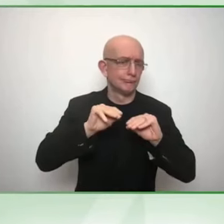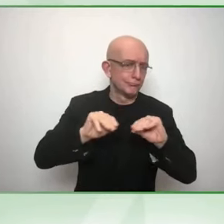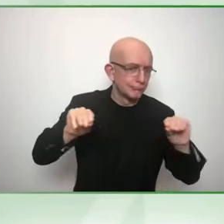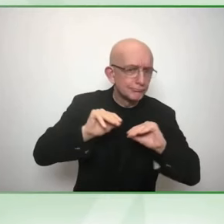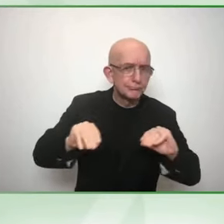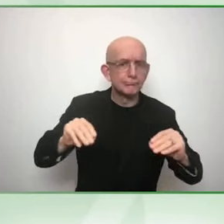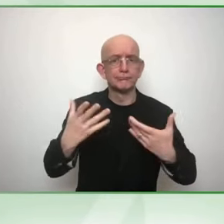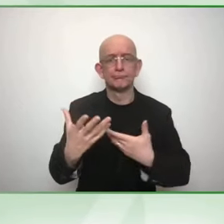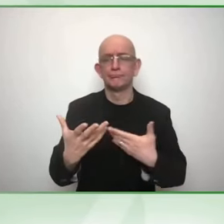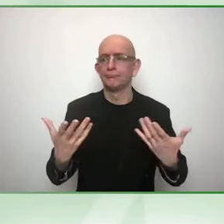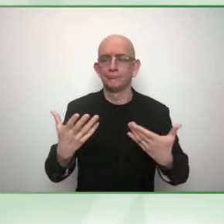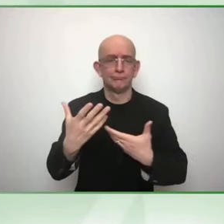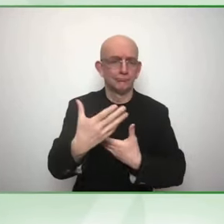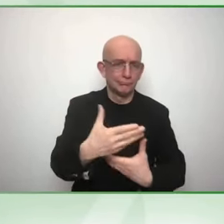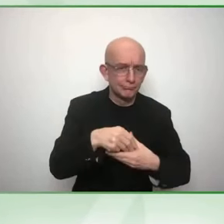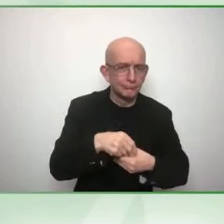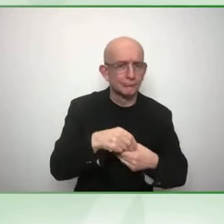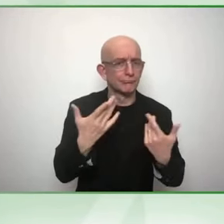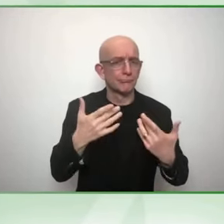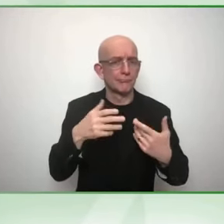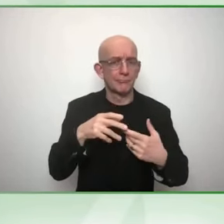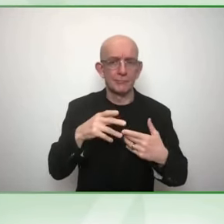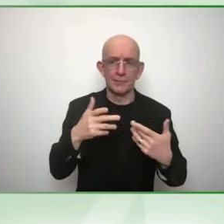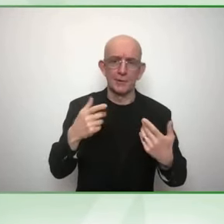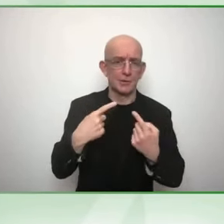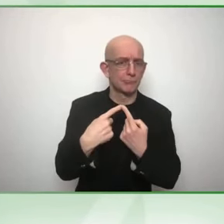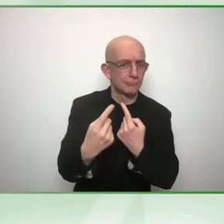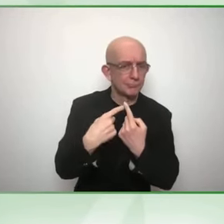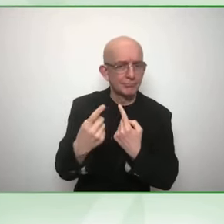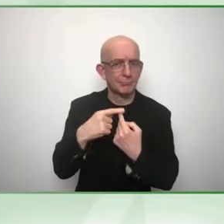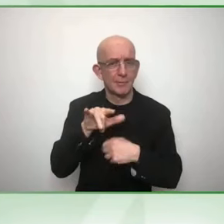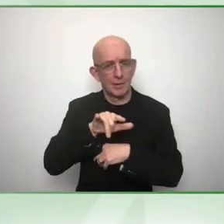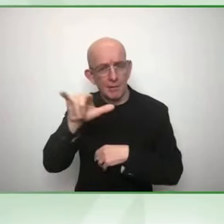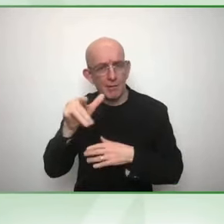there that was speaking about disability.